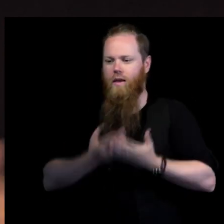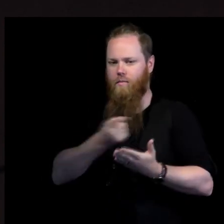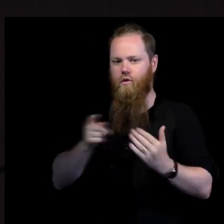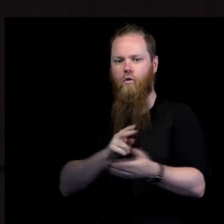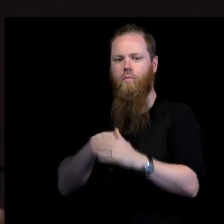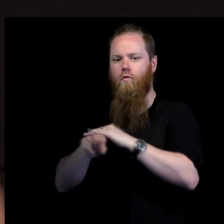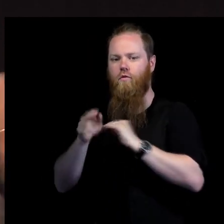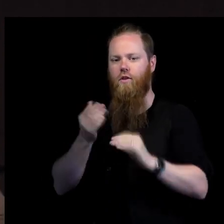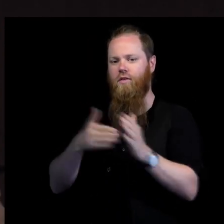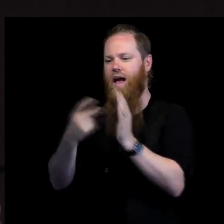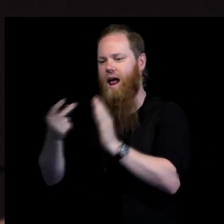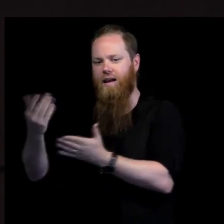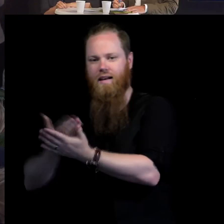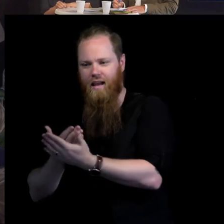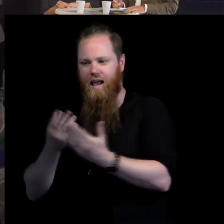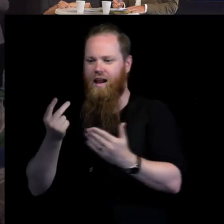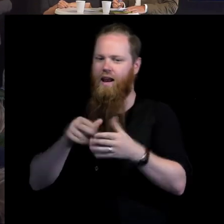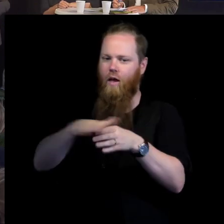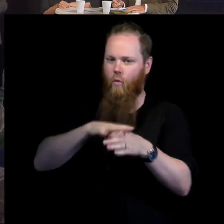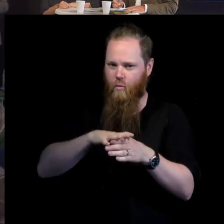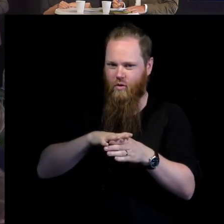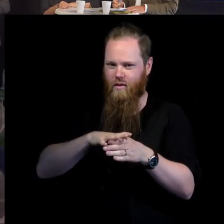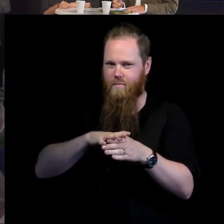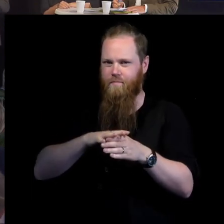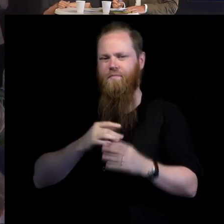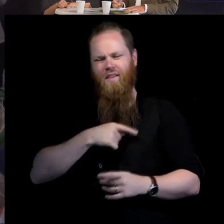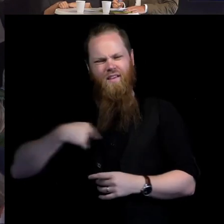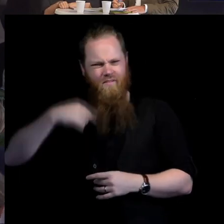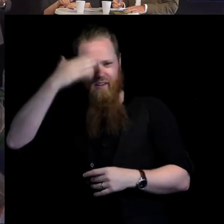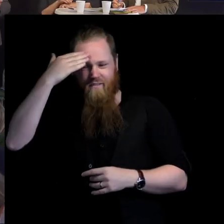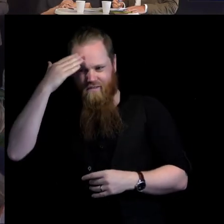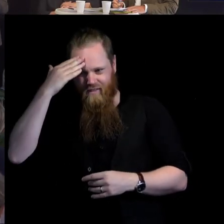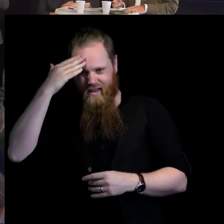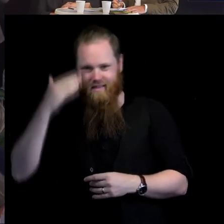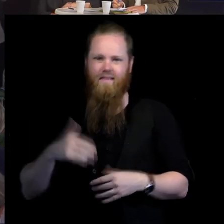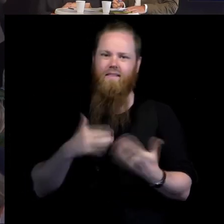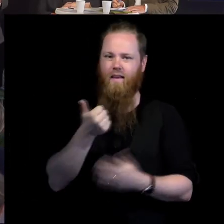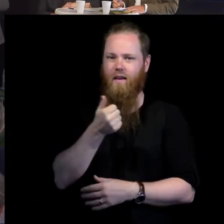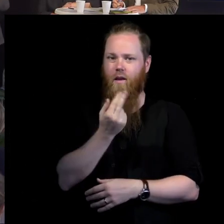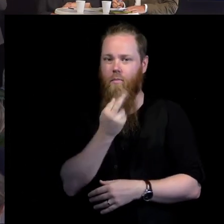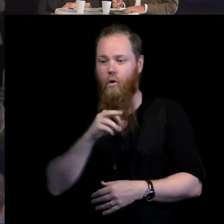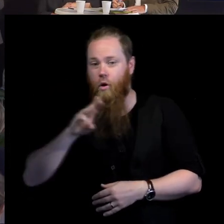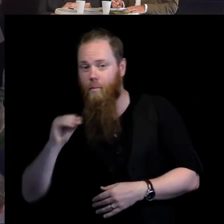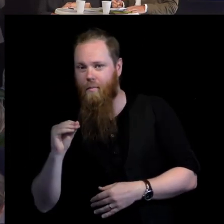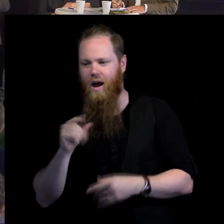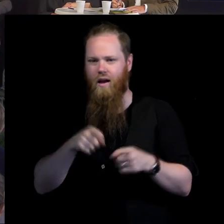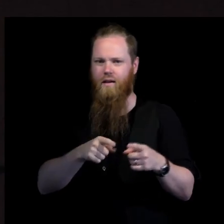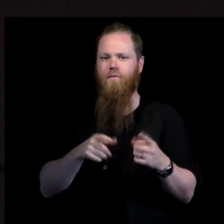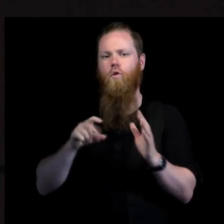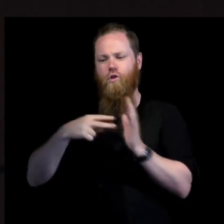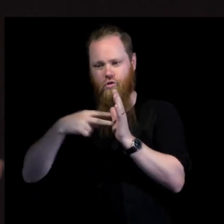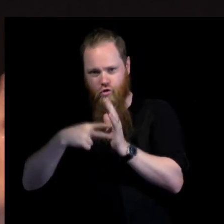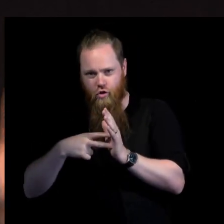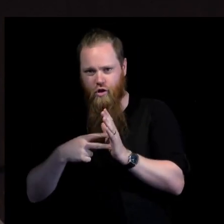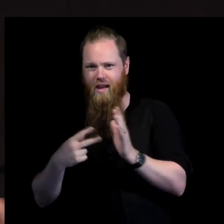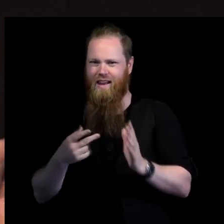block them. And I think we've seen a number of situations, and you know them as well, in the Burm area, in the Syria, there were 60,000